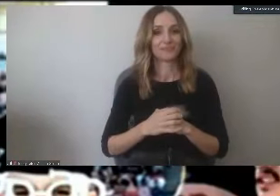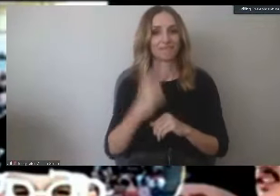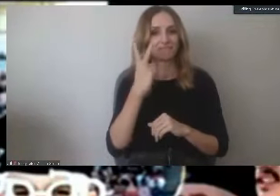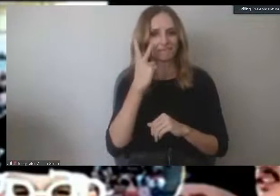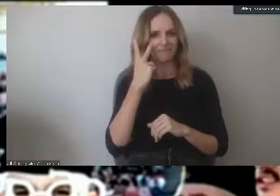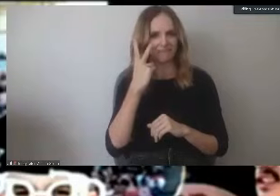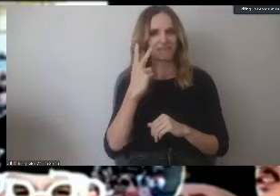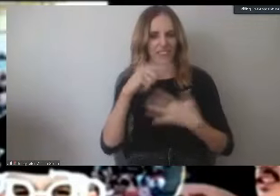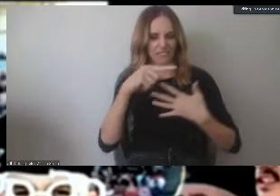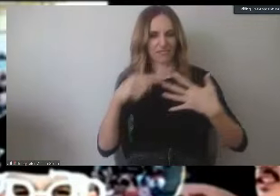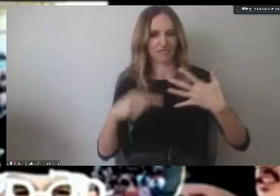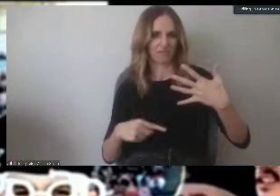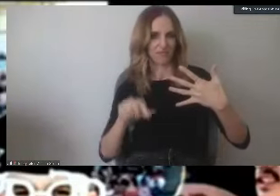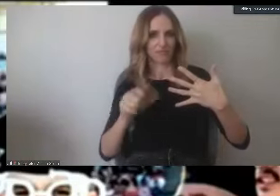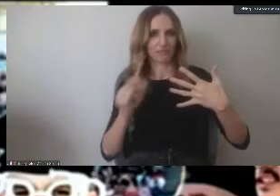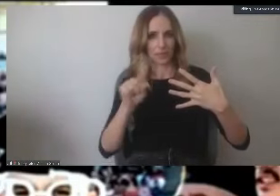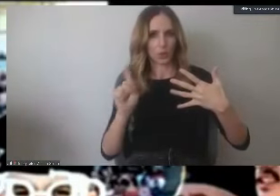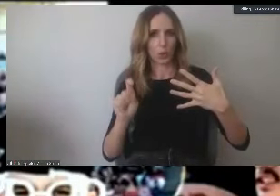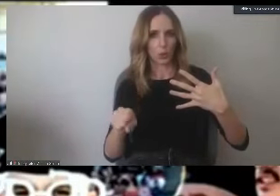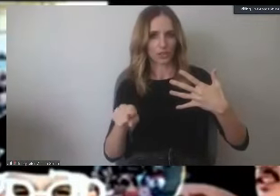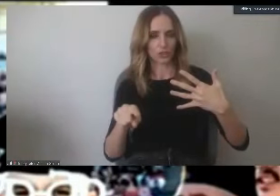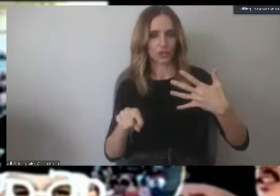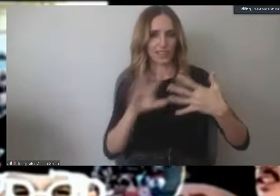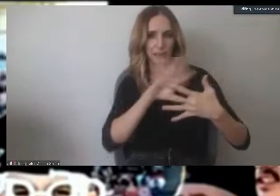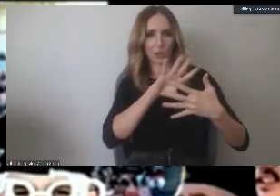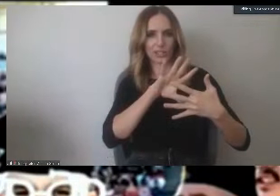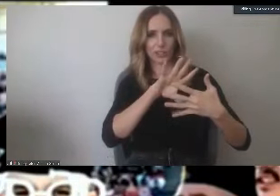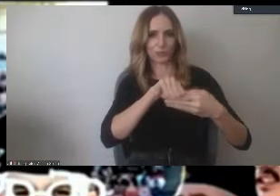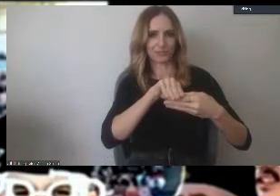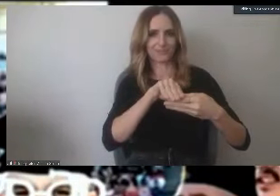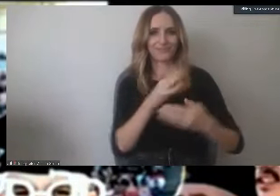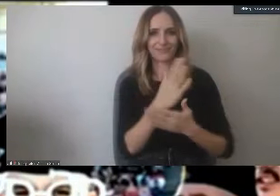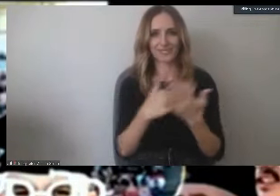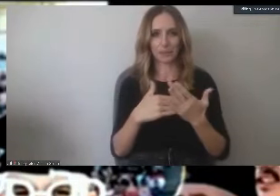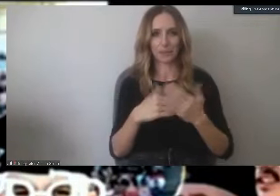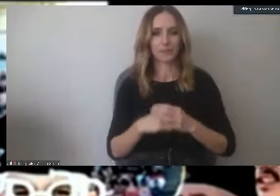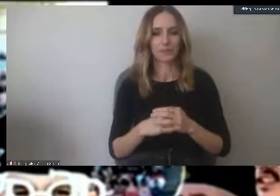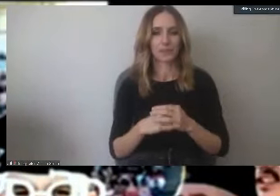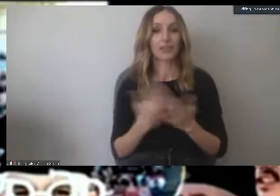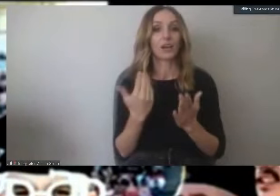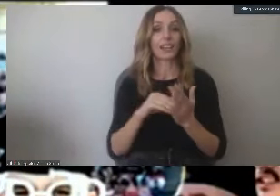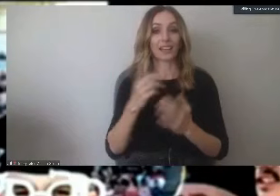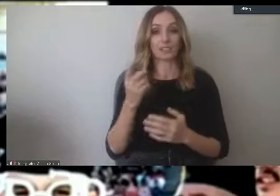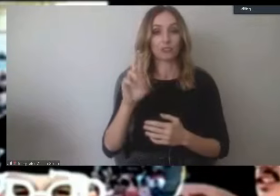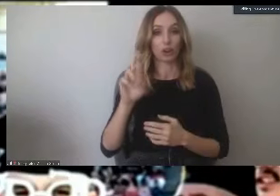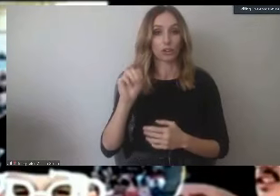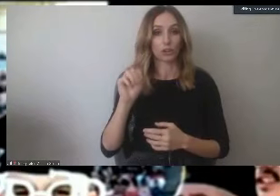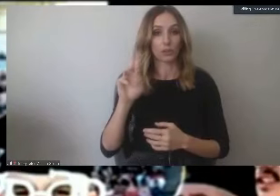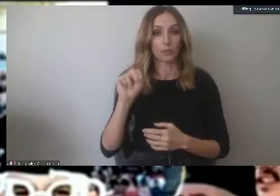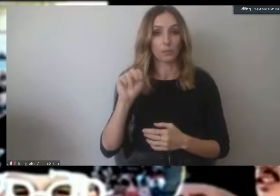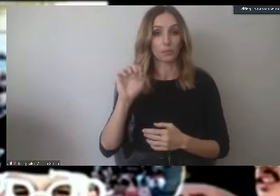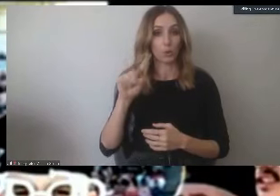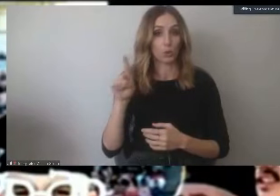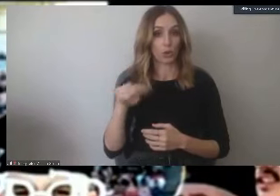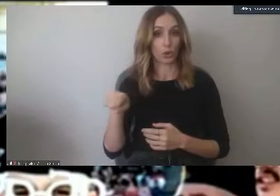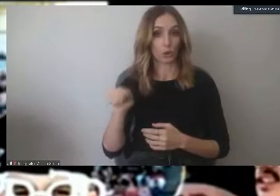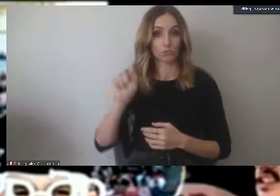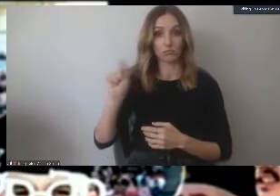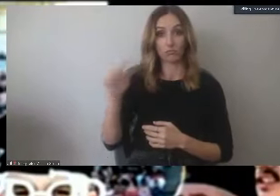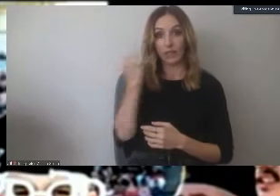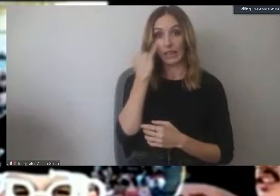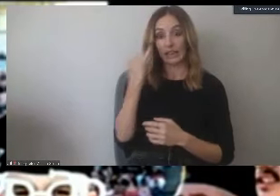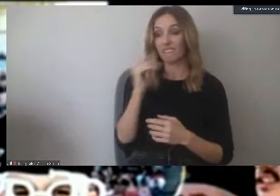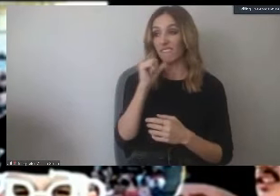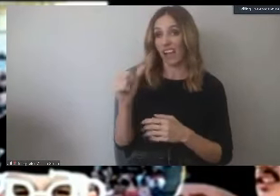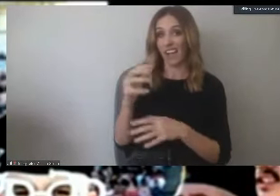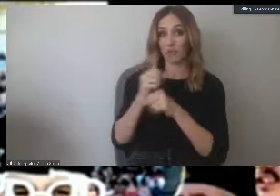a number of other questions here. I'm going to combine these two for Dr. Munoz. If I haven't received my financial